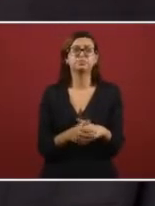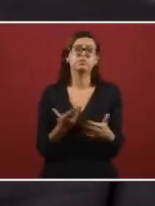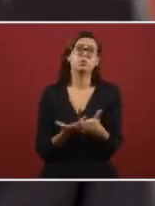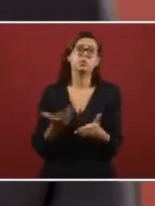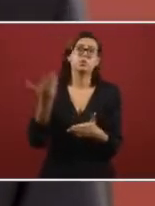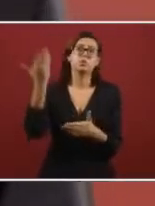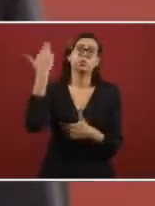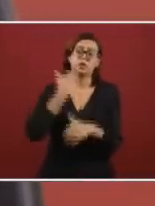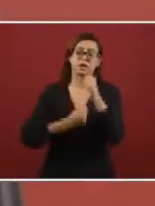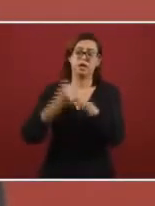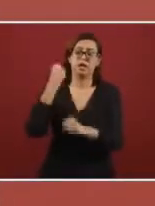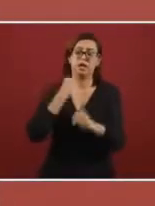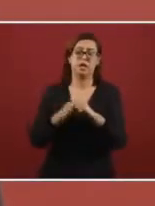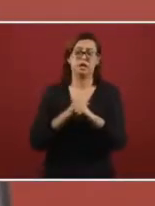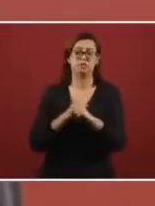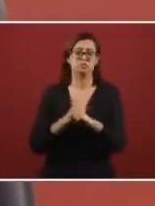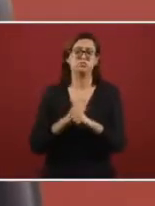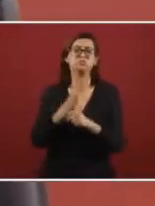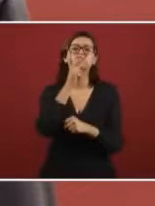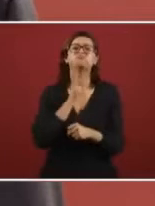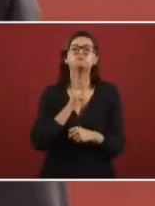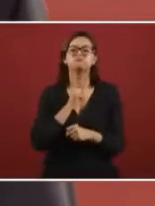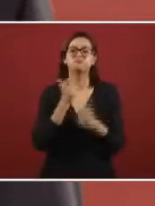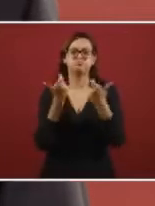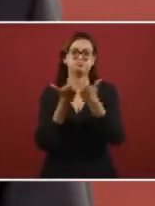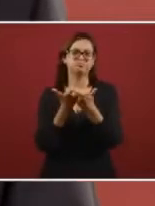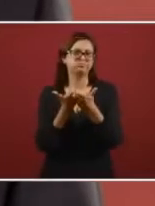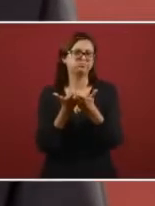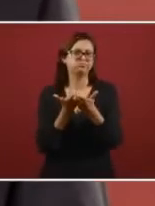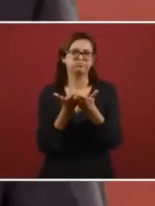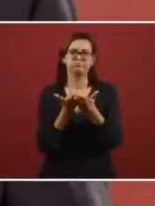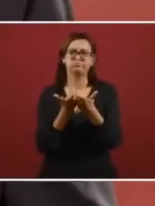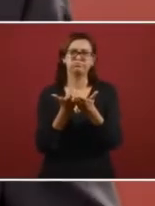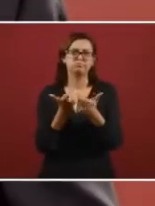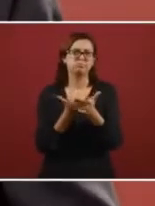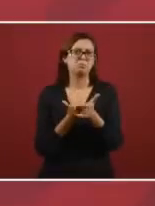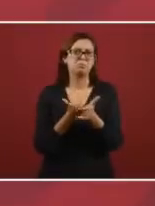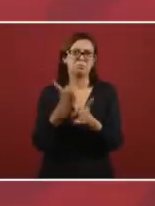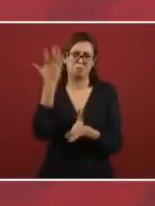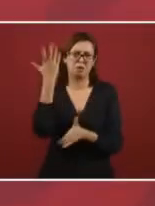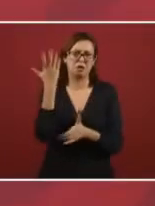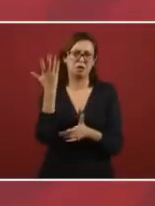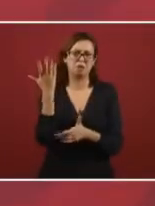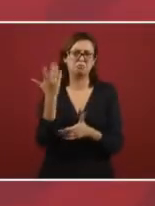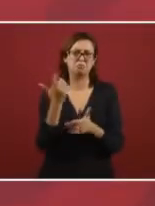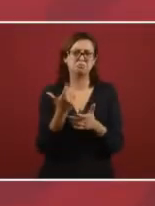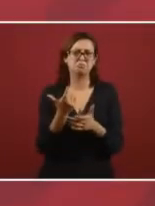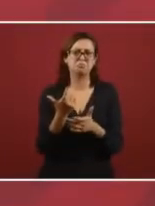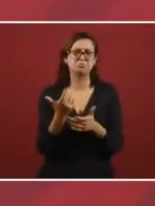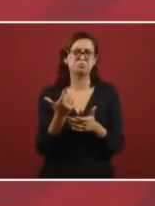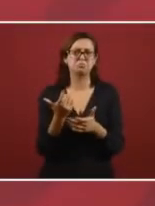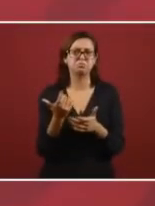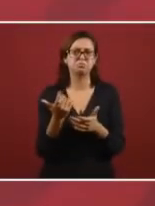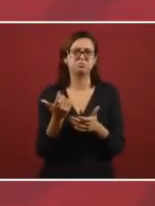at that time, the prices of petroleum were very high.